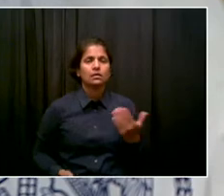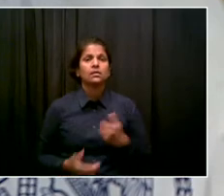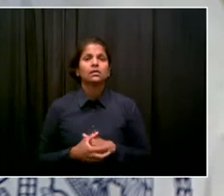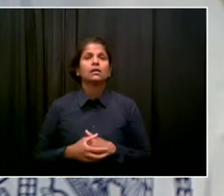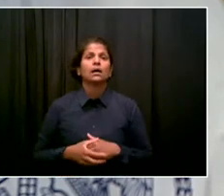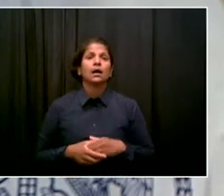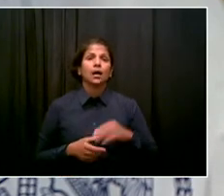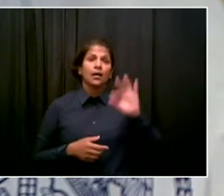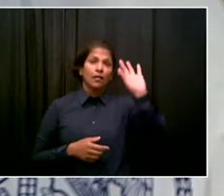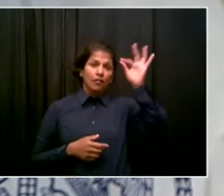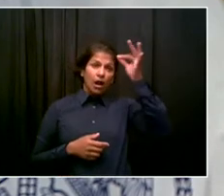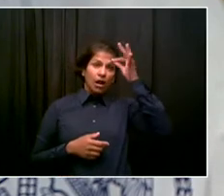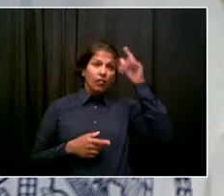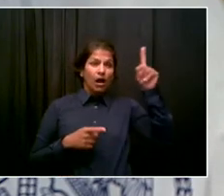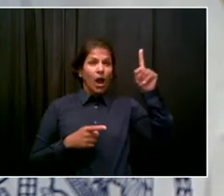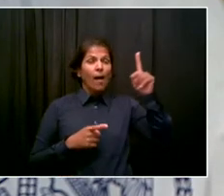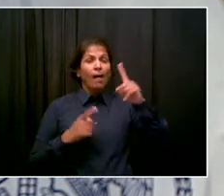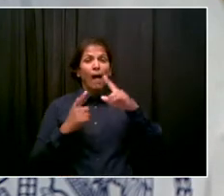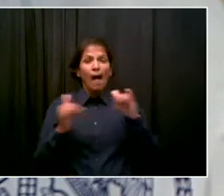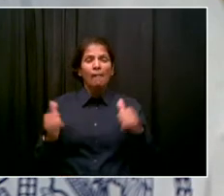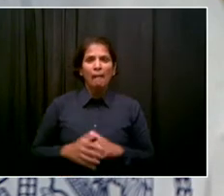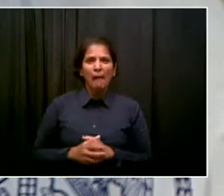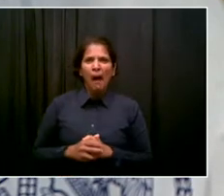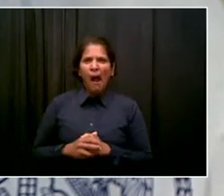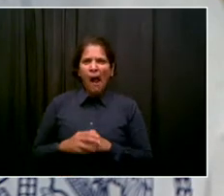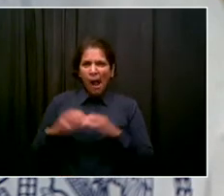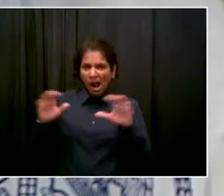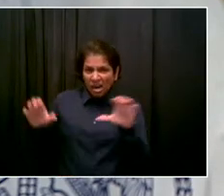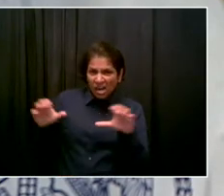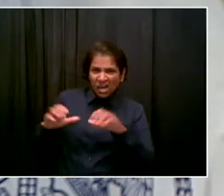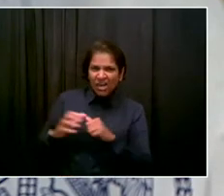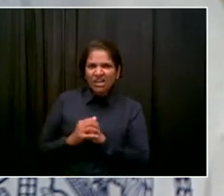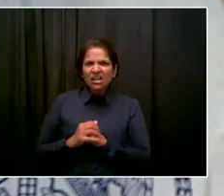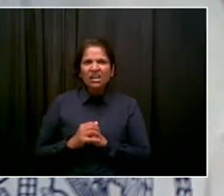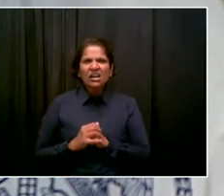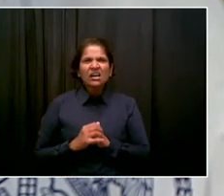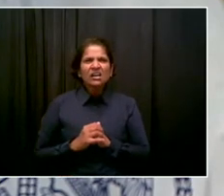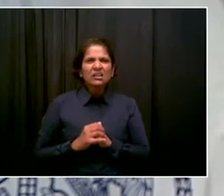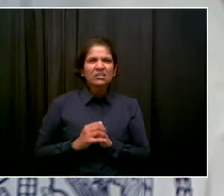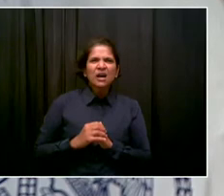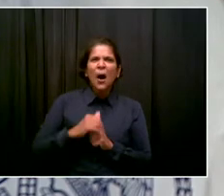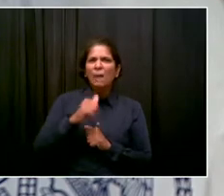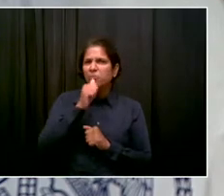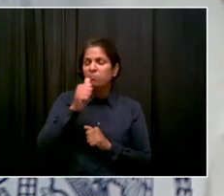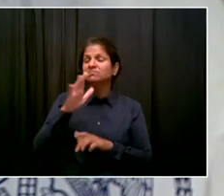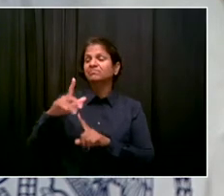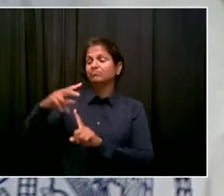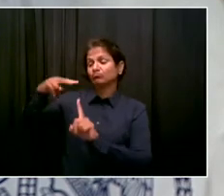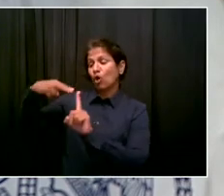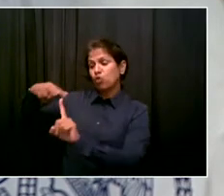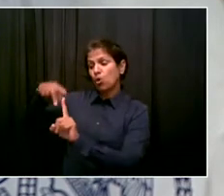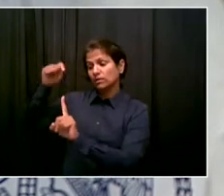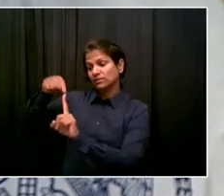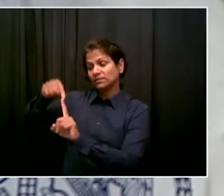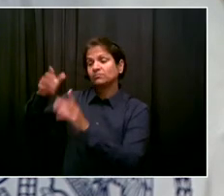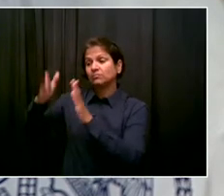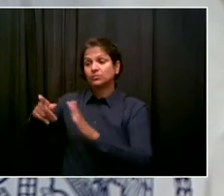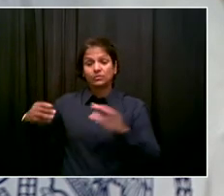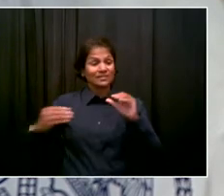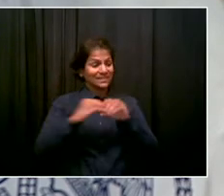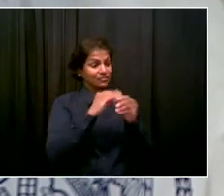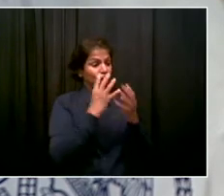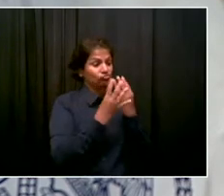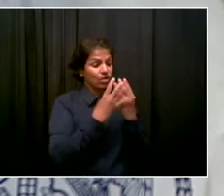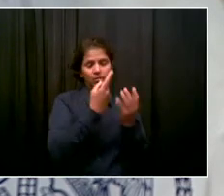say, and the NYPD have said, are the parole issue is looming larger and larger. It's something we can fix. It's something we can address right